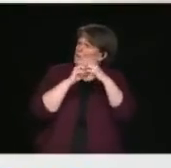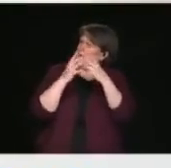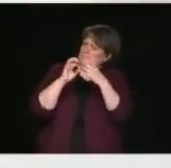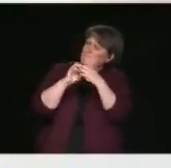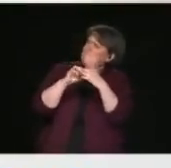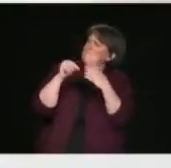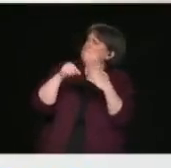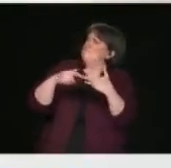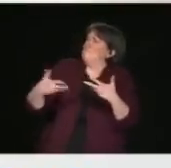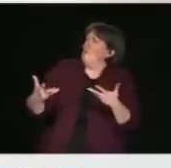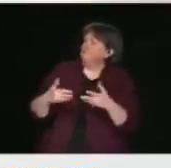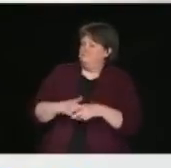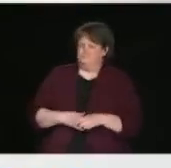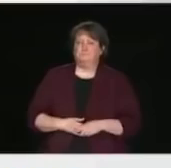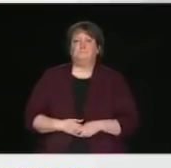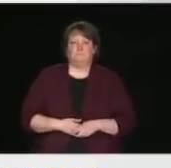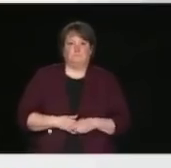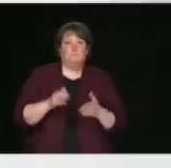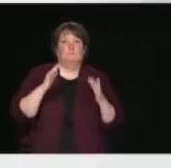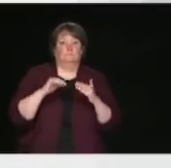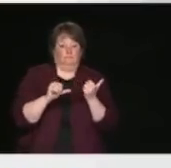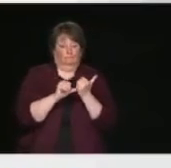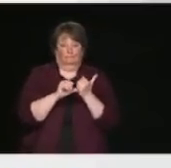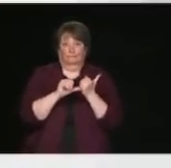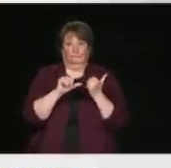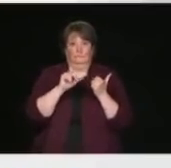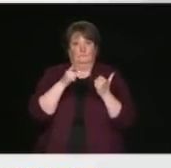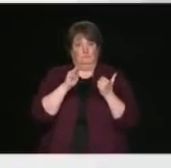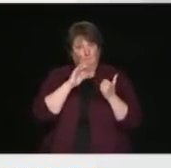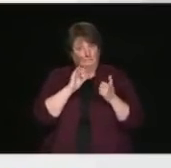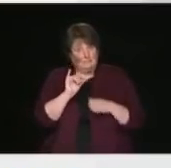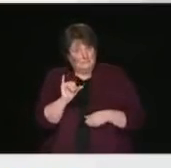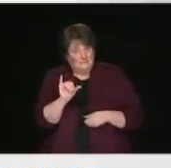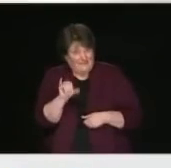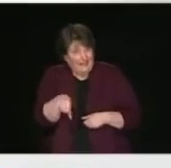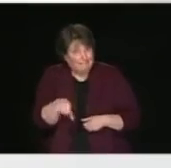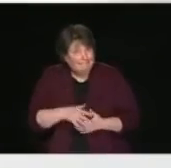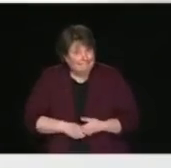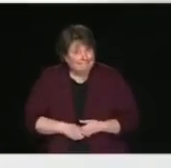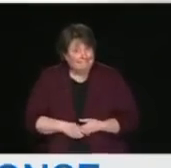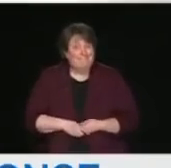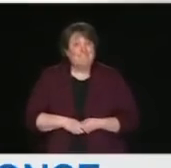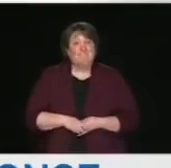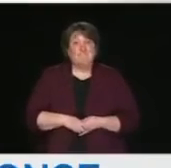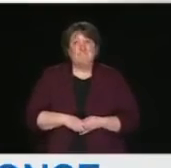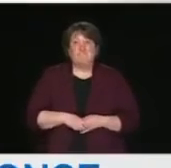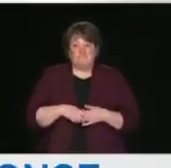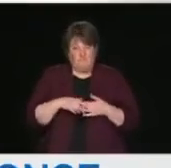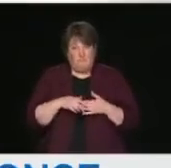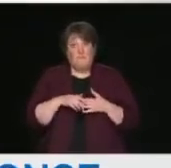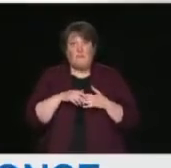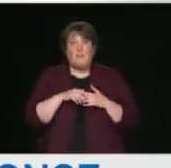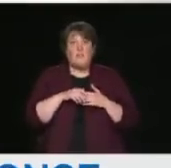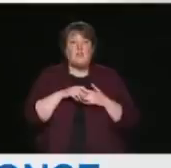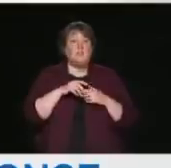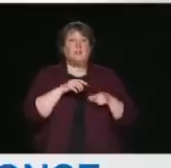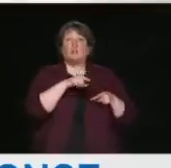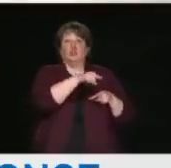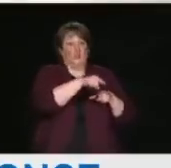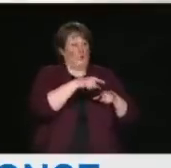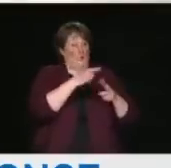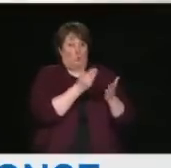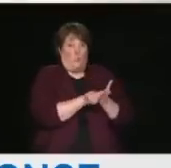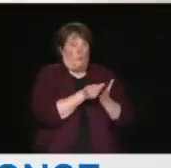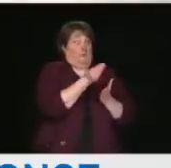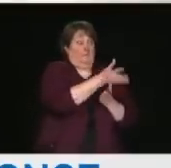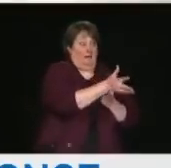Yeah, exactly that. We believe that the flow of medical equipment through the supply chain